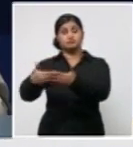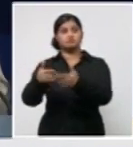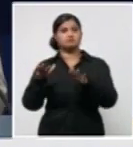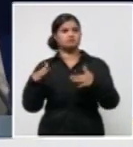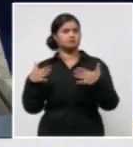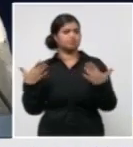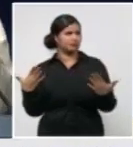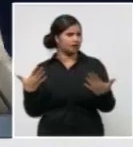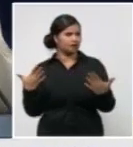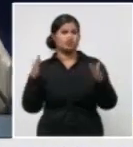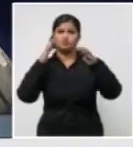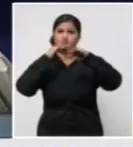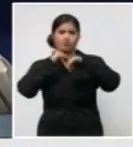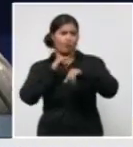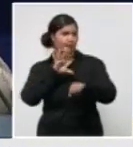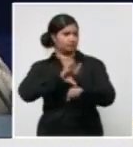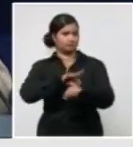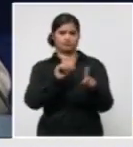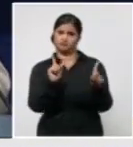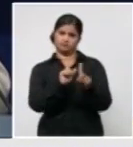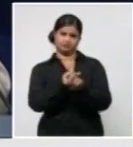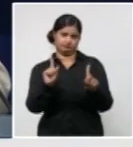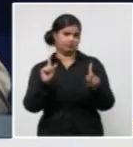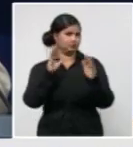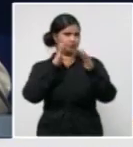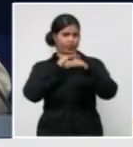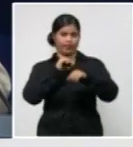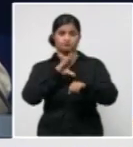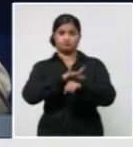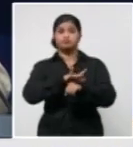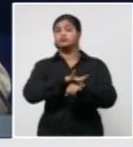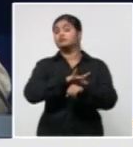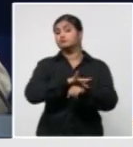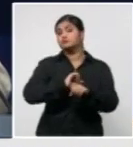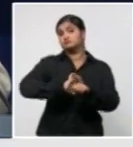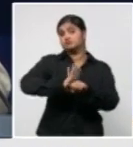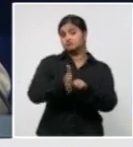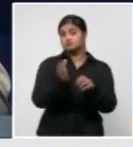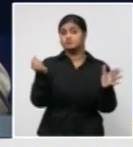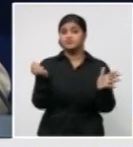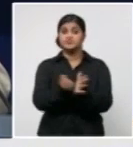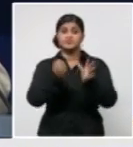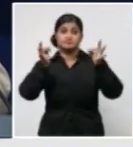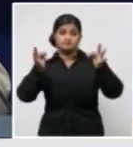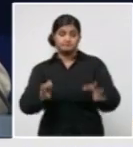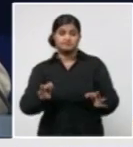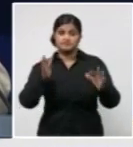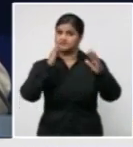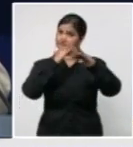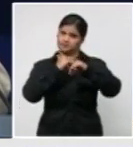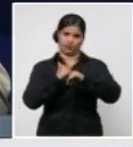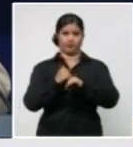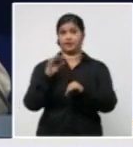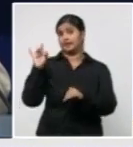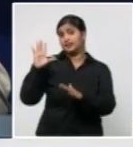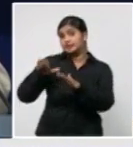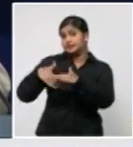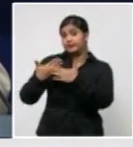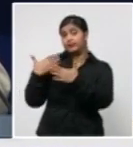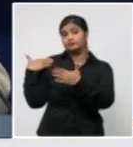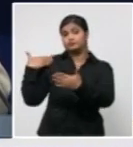for 76 days, Holguin 70, Grandma 74, Santiago de Cuba 72,